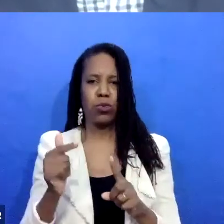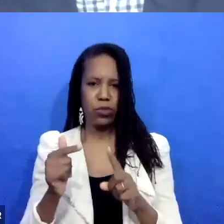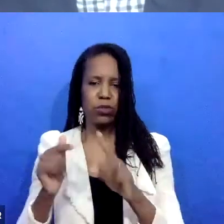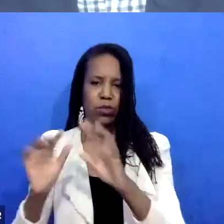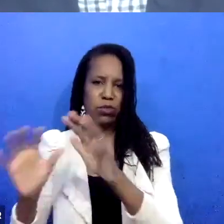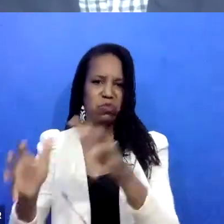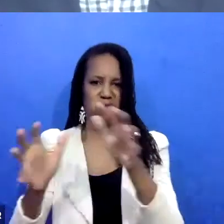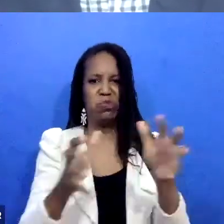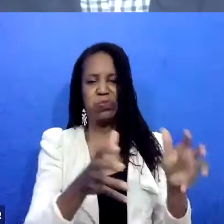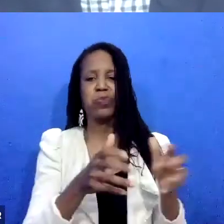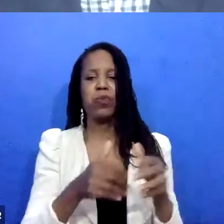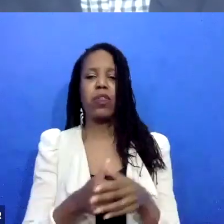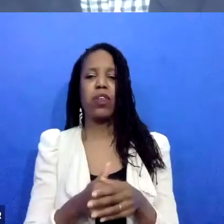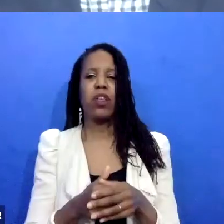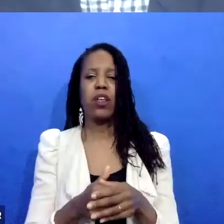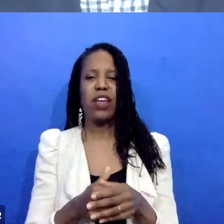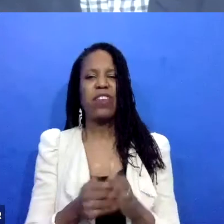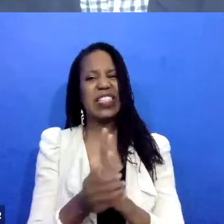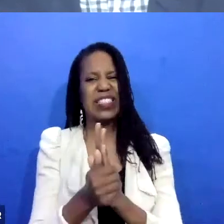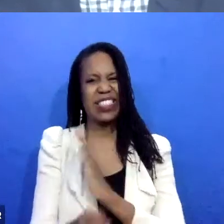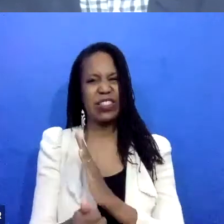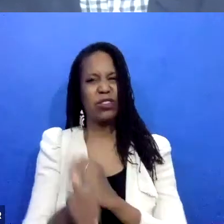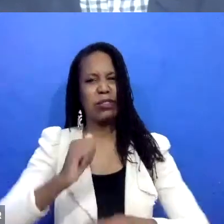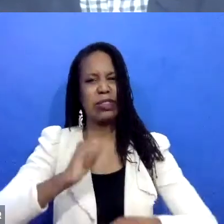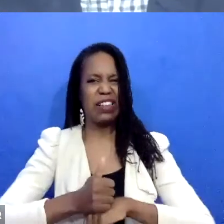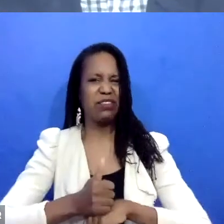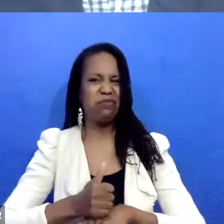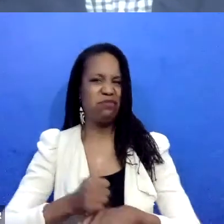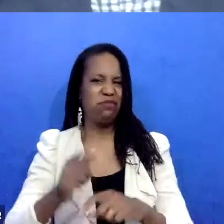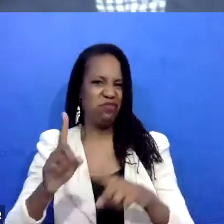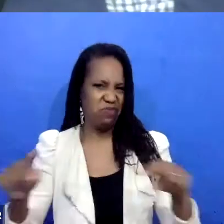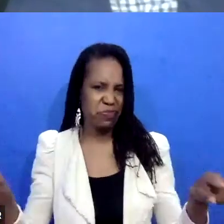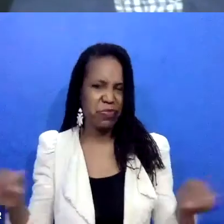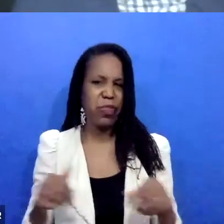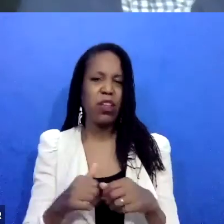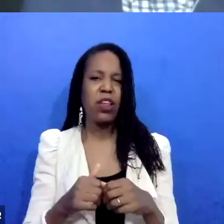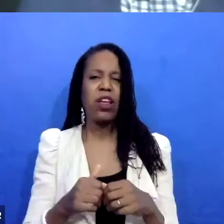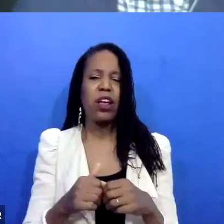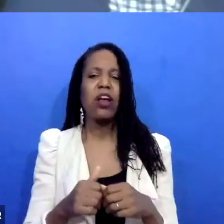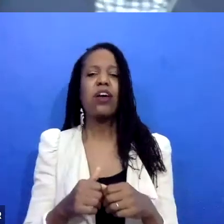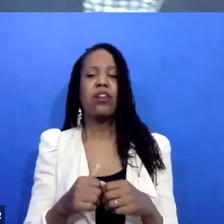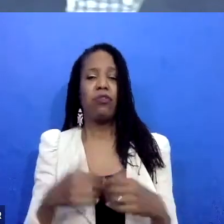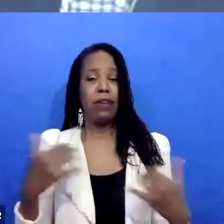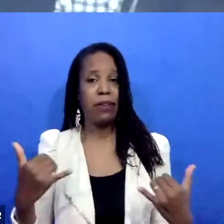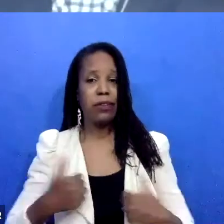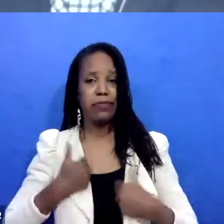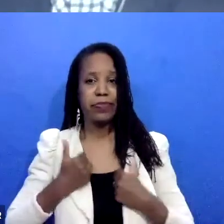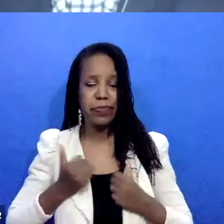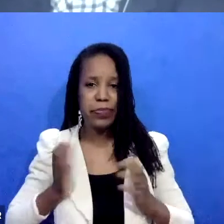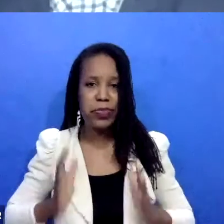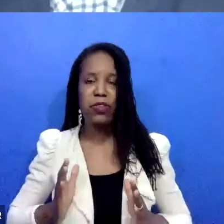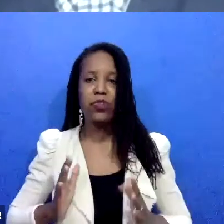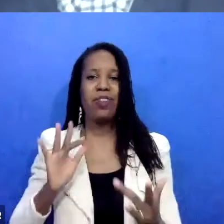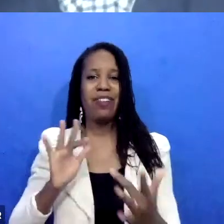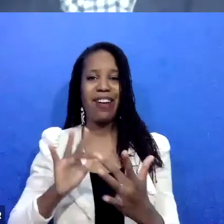It's primarily, it's, I think it's entirely survivor initiated at this point where survivors are reaching out for help to these various organizations.